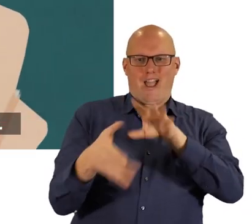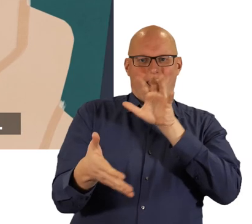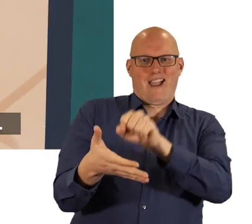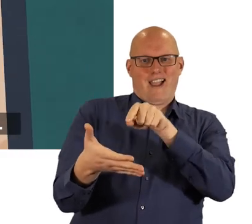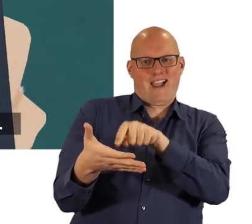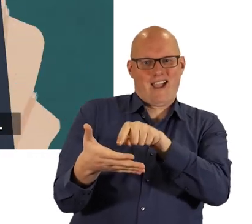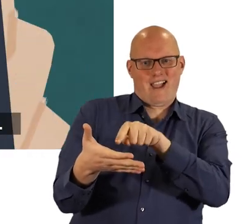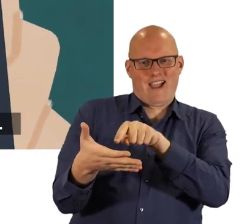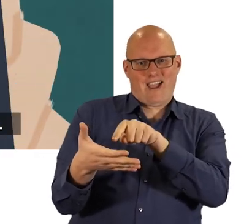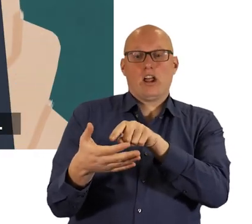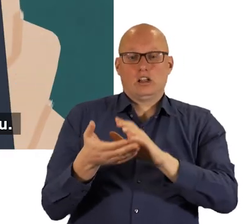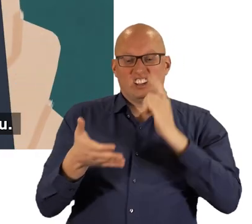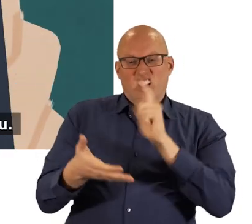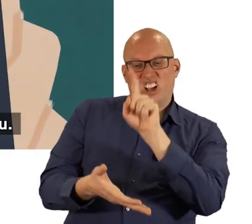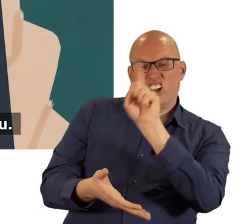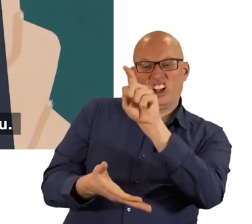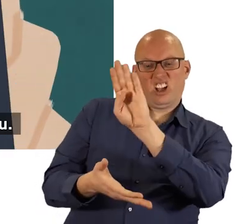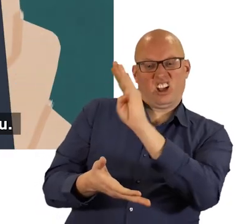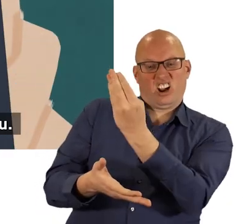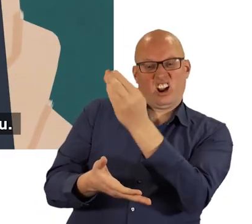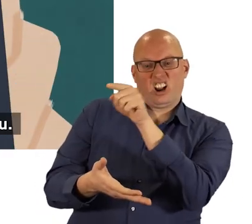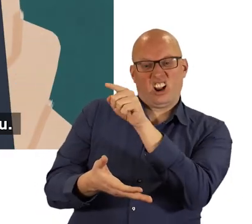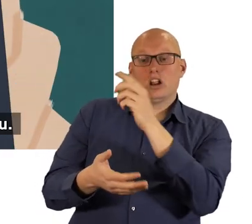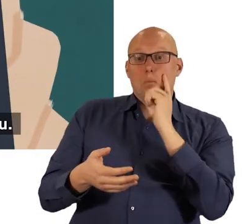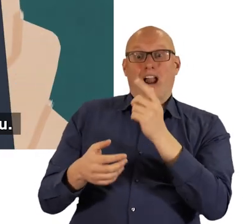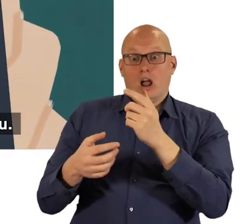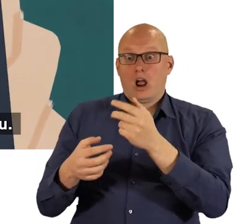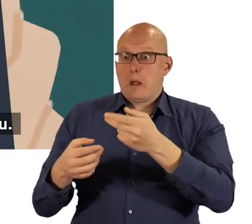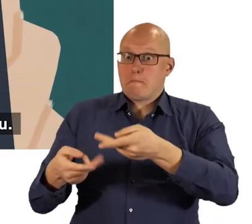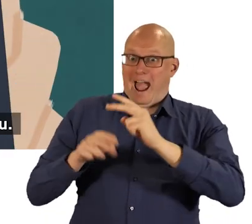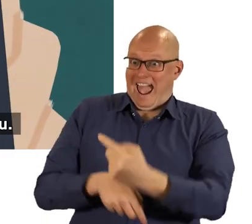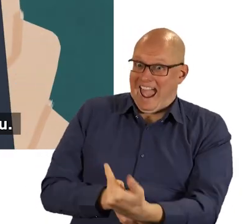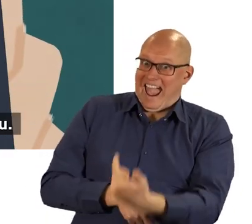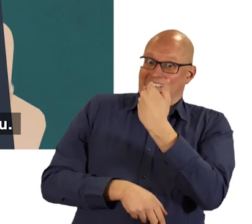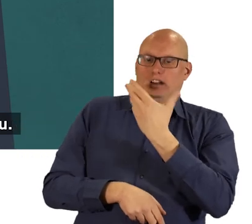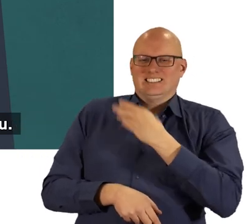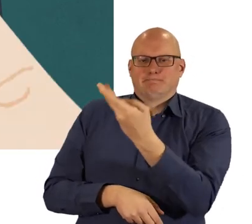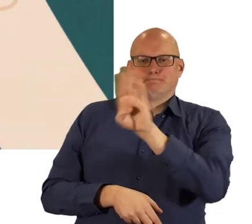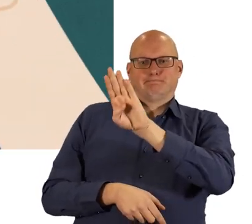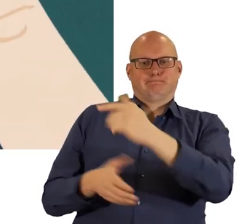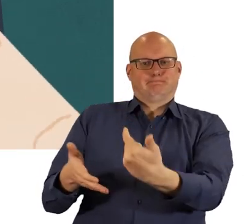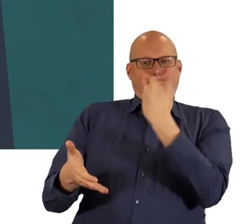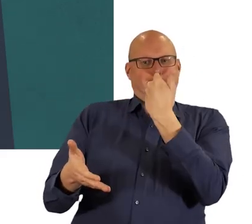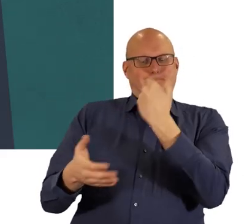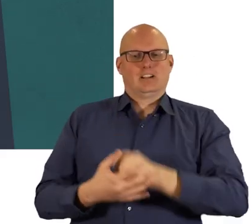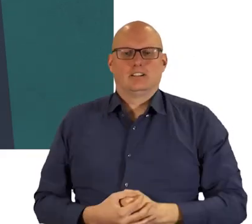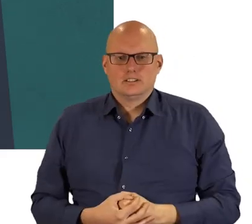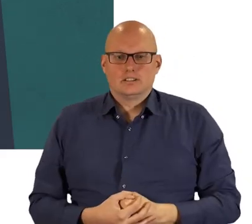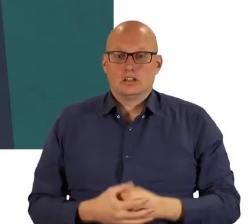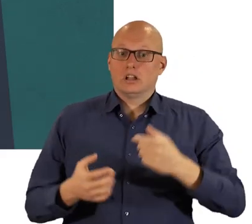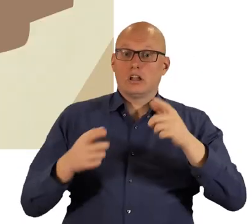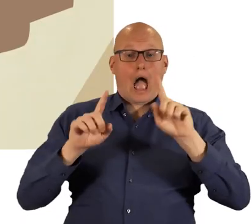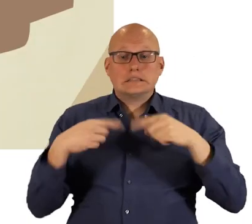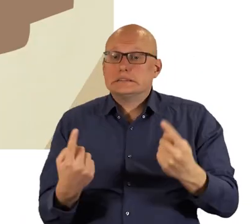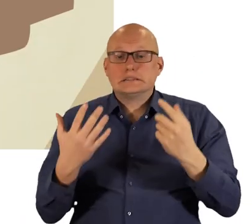around to give a better picture just select the rear-facing camera from the settings menu but remember to flip it back after